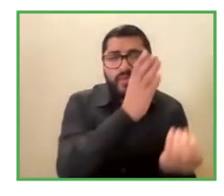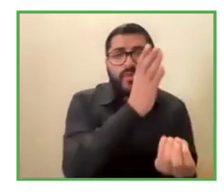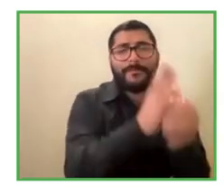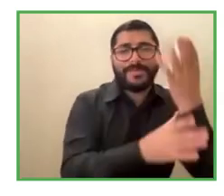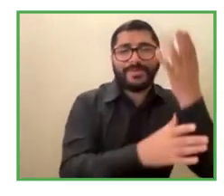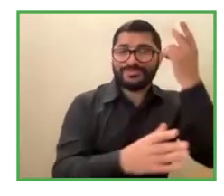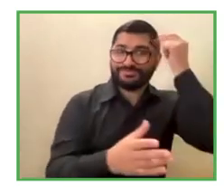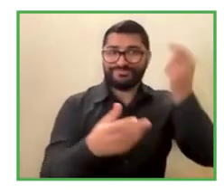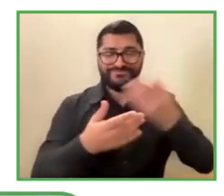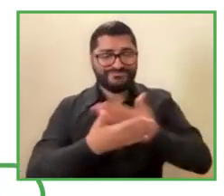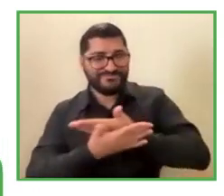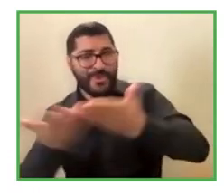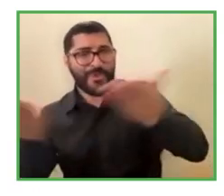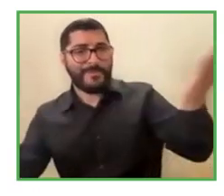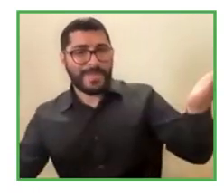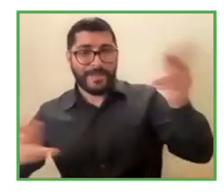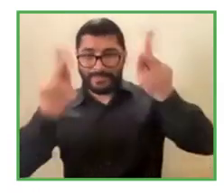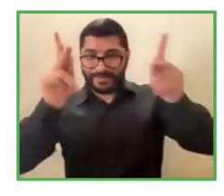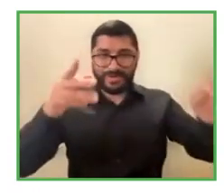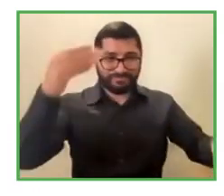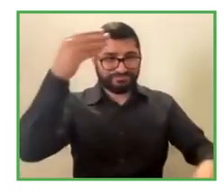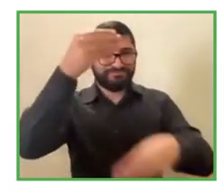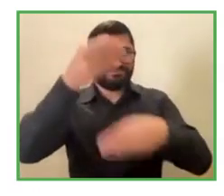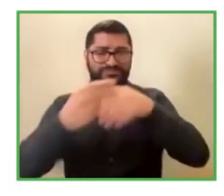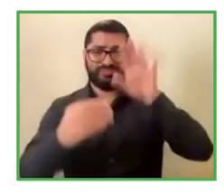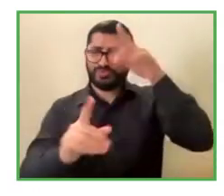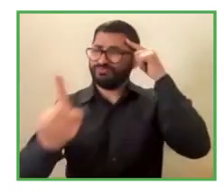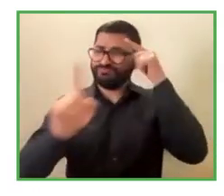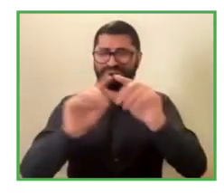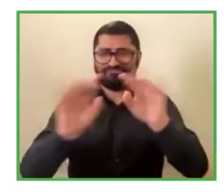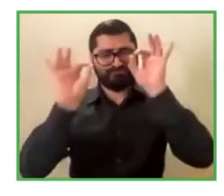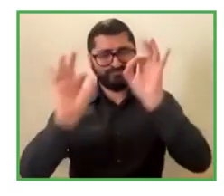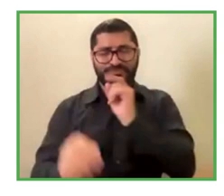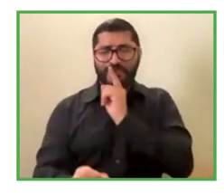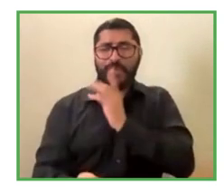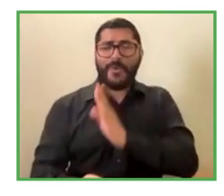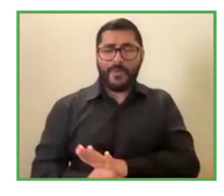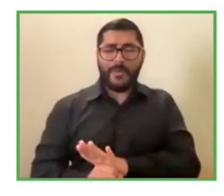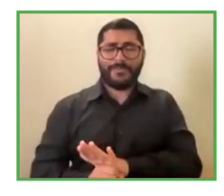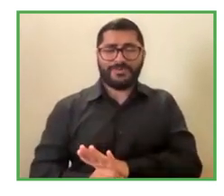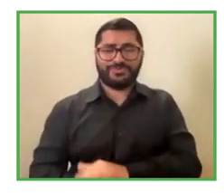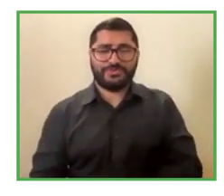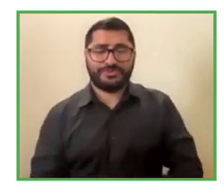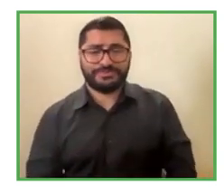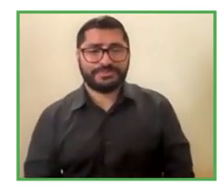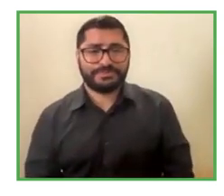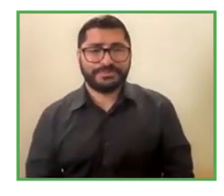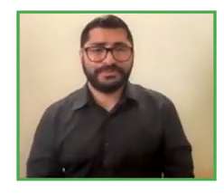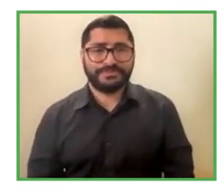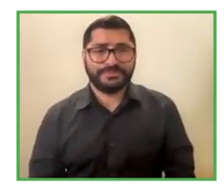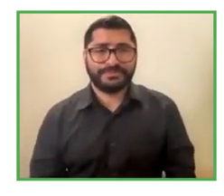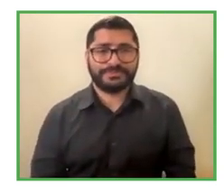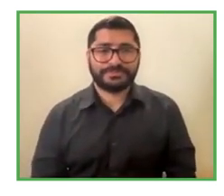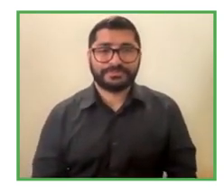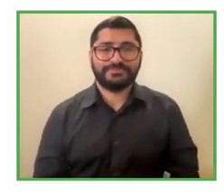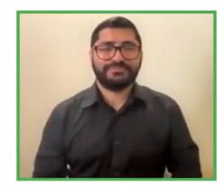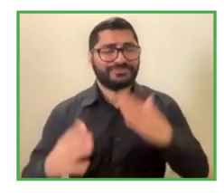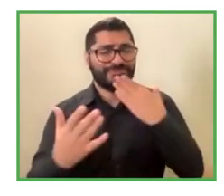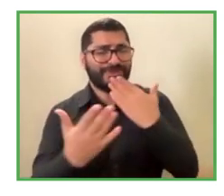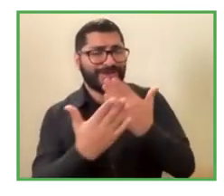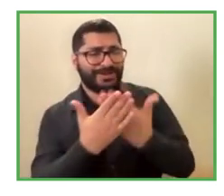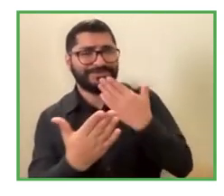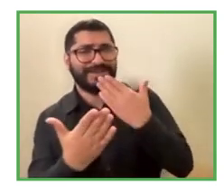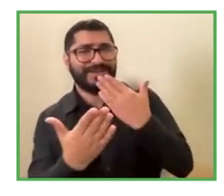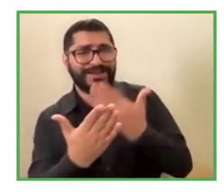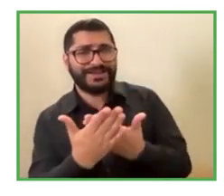you have implemented this? Sure. Thank you. Yeah. I mean, the social bridge is